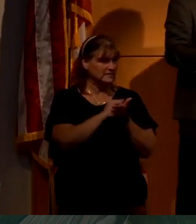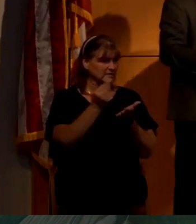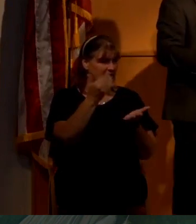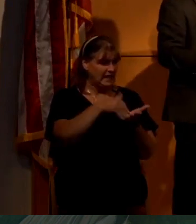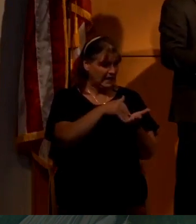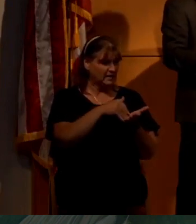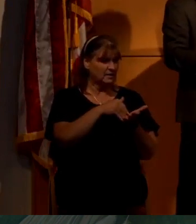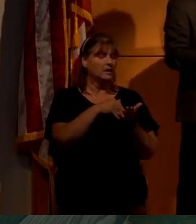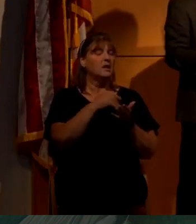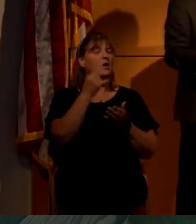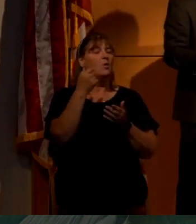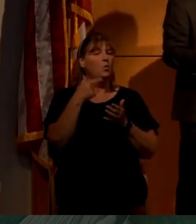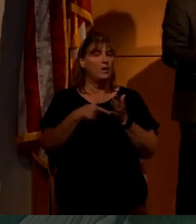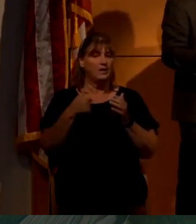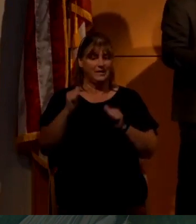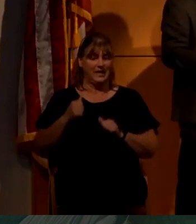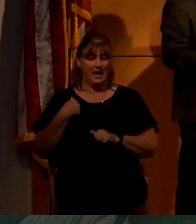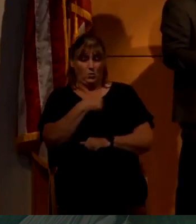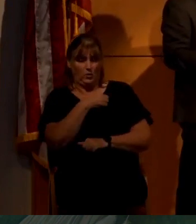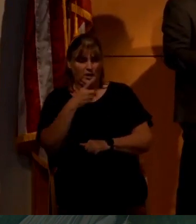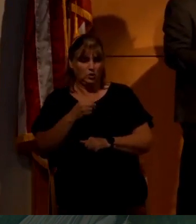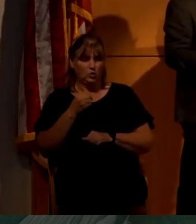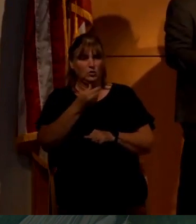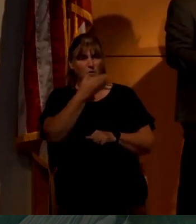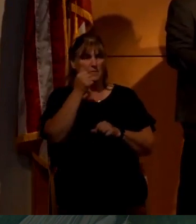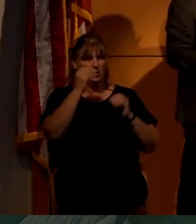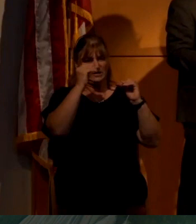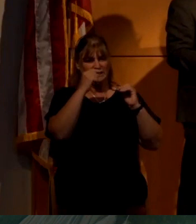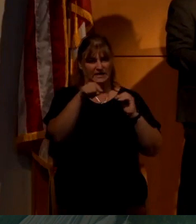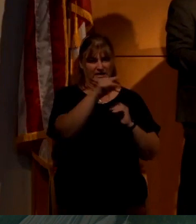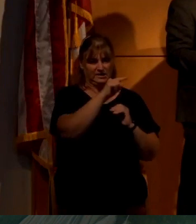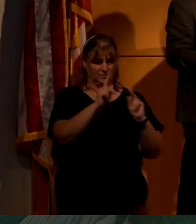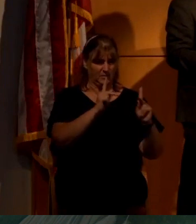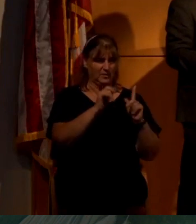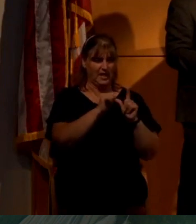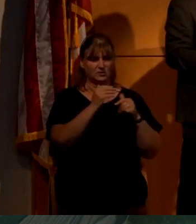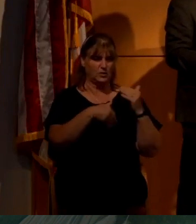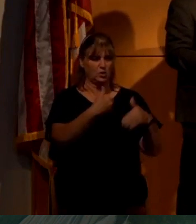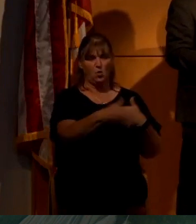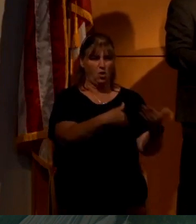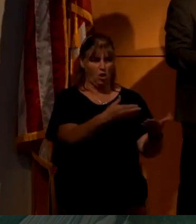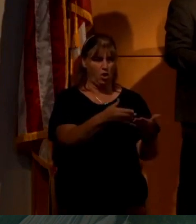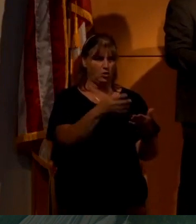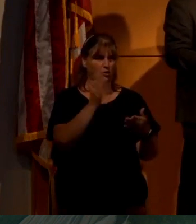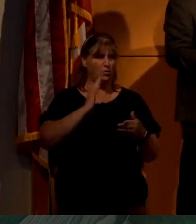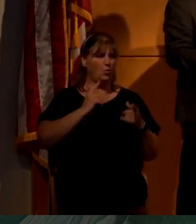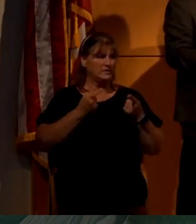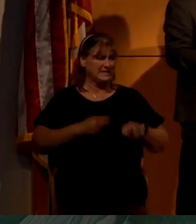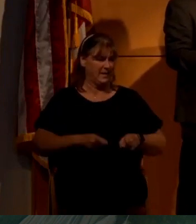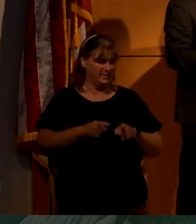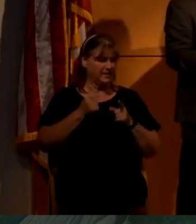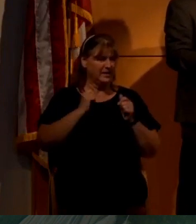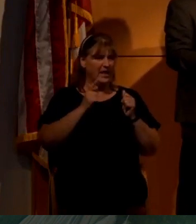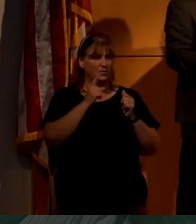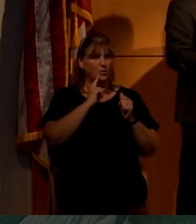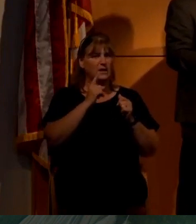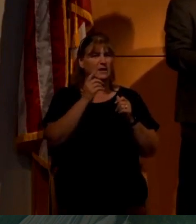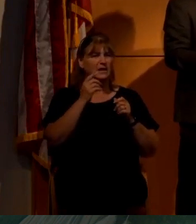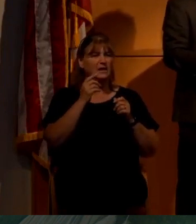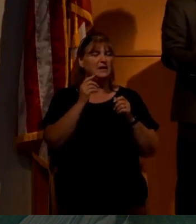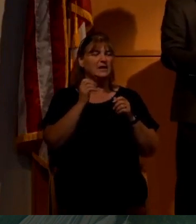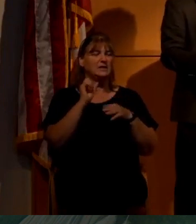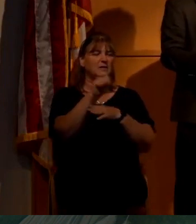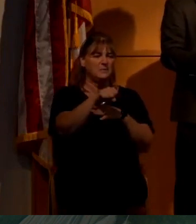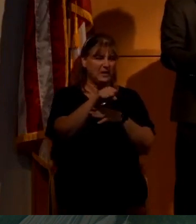What can we do to better educate people as we go along? What's happening? You know, can we get ahead of this?